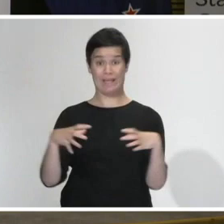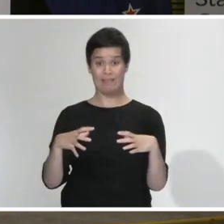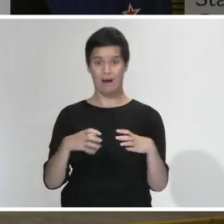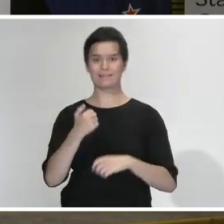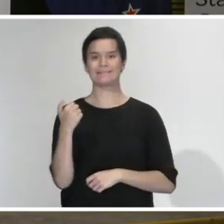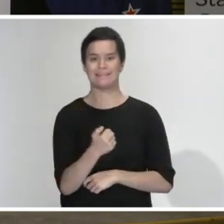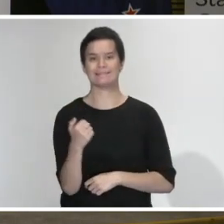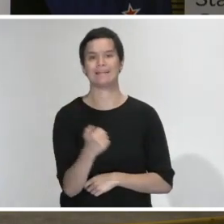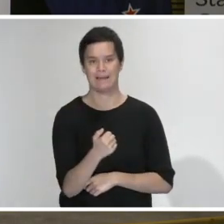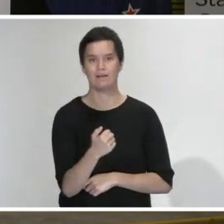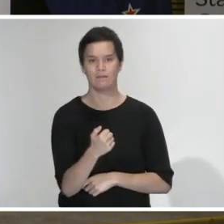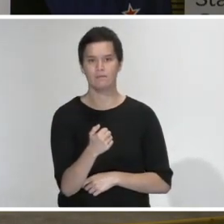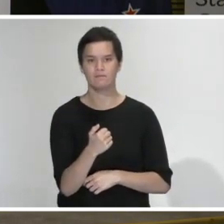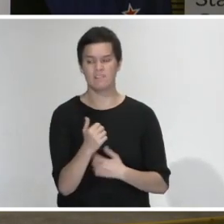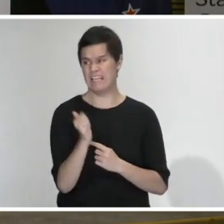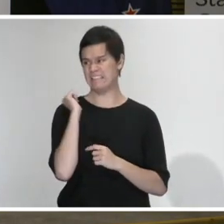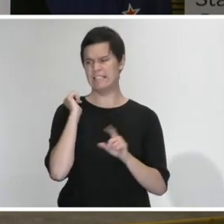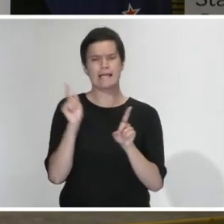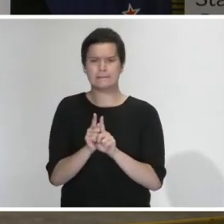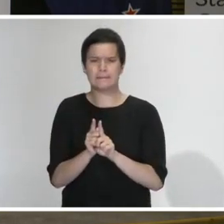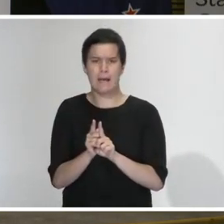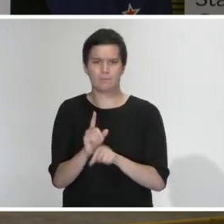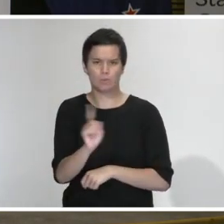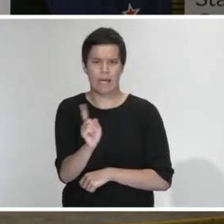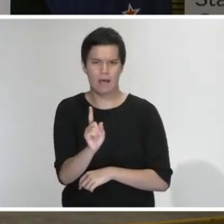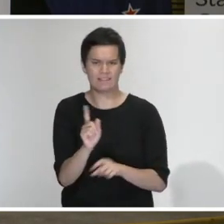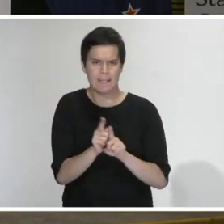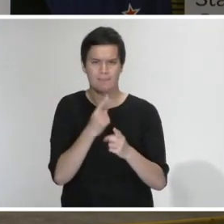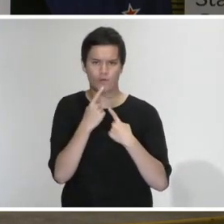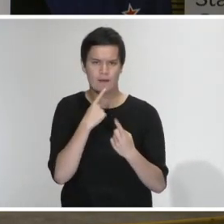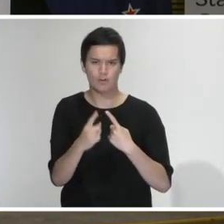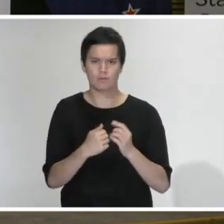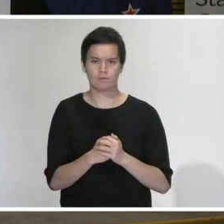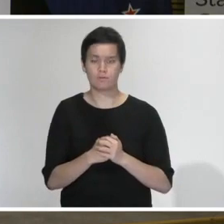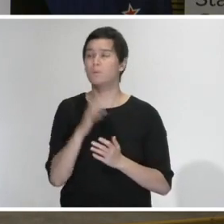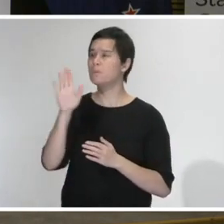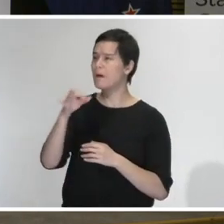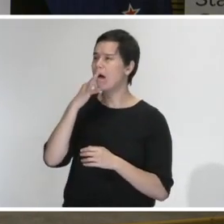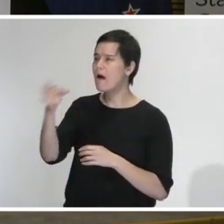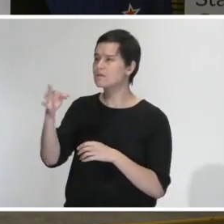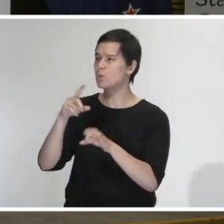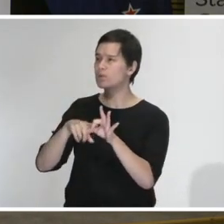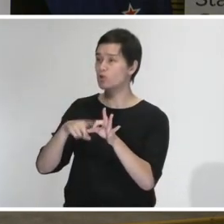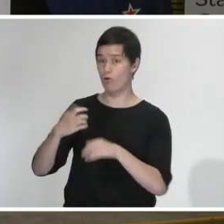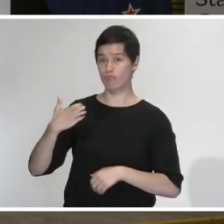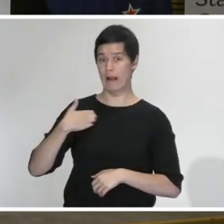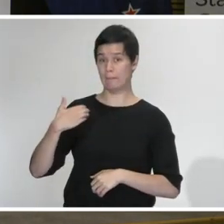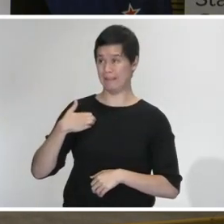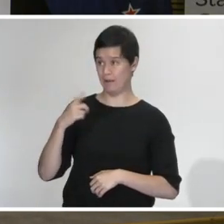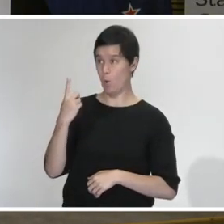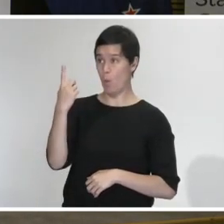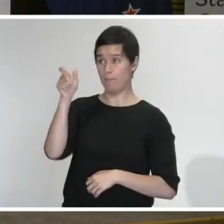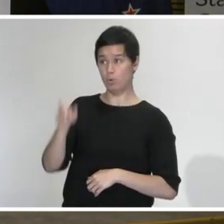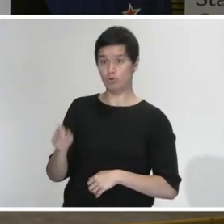no change from No change from yesterday. Just to follow up on the crusades, one of the players has a pregnant wife at home.